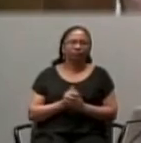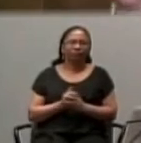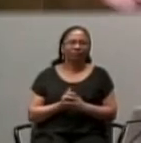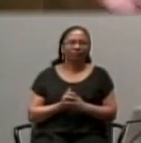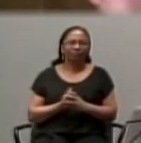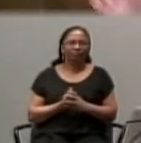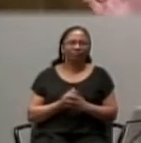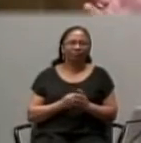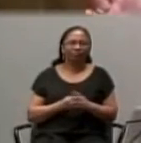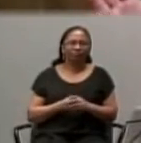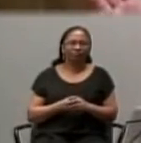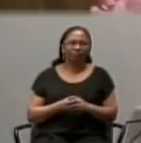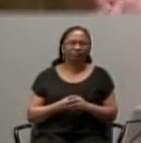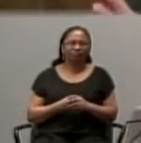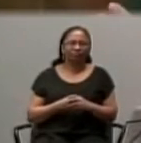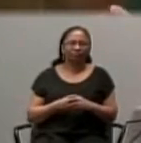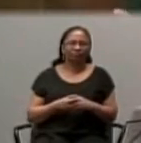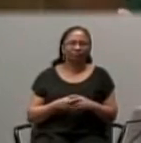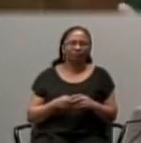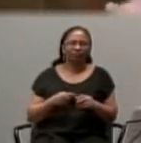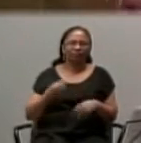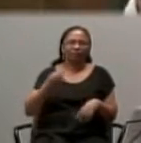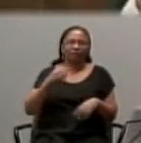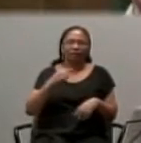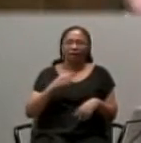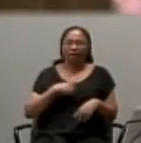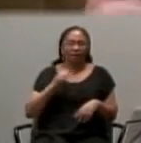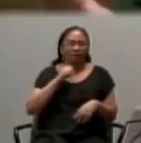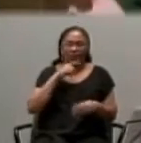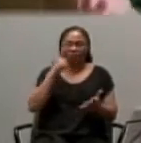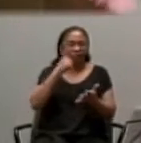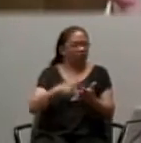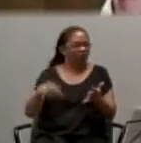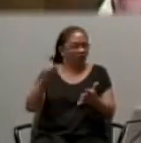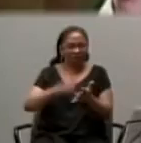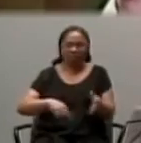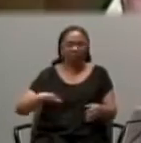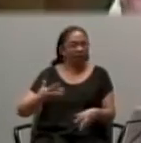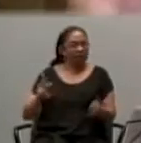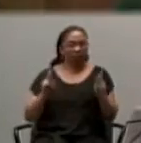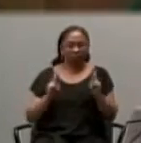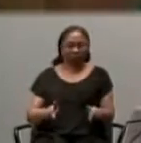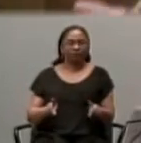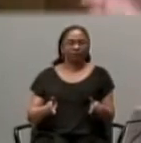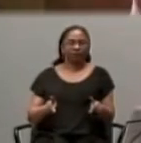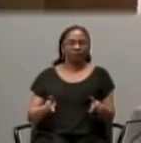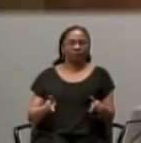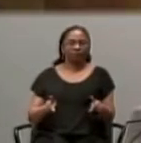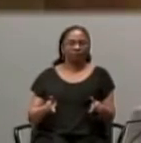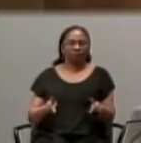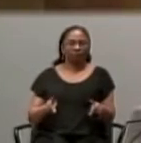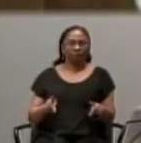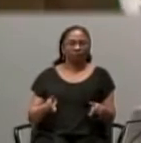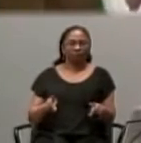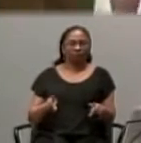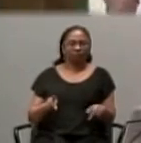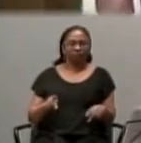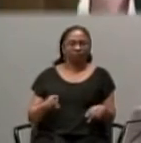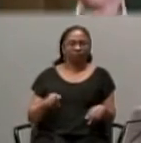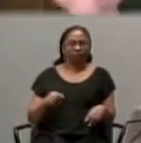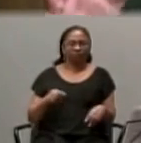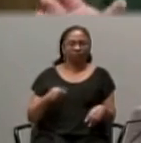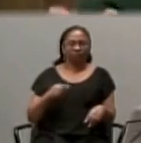This is not in any way, To condemn, Anybody's, Sexual orientation, Or any,